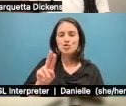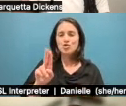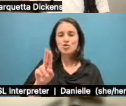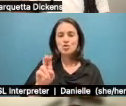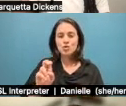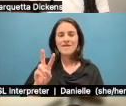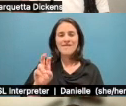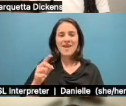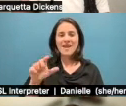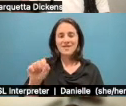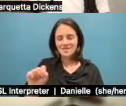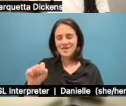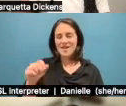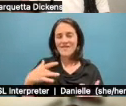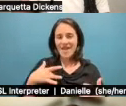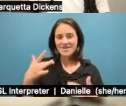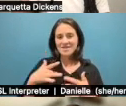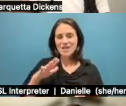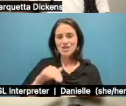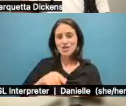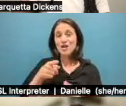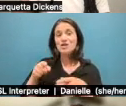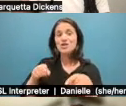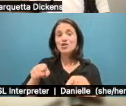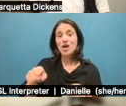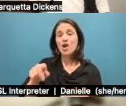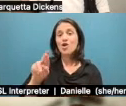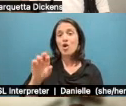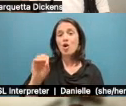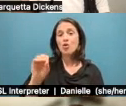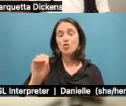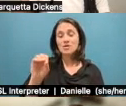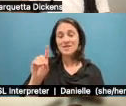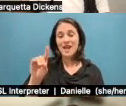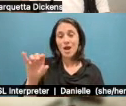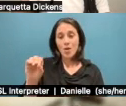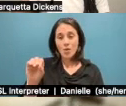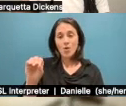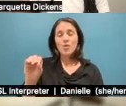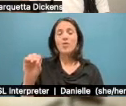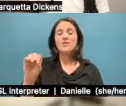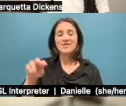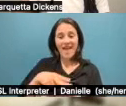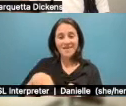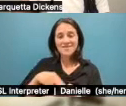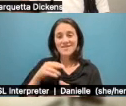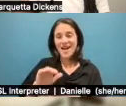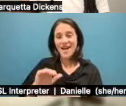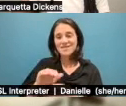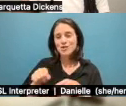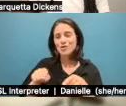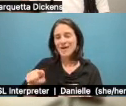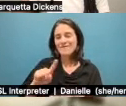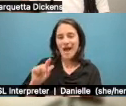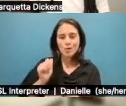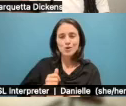this is during, uh, the rodeo dance night, um, during Founders League two years ago. Um, you know, the, the, the, of the, the census records and,